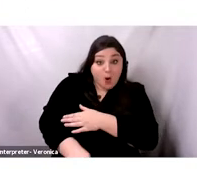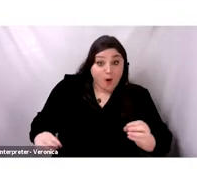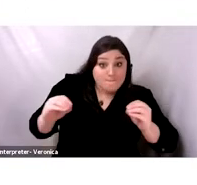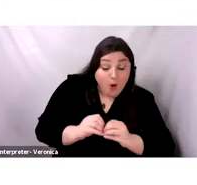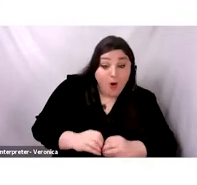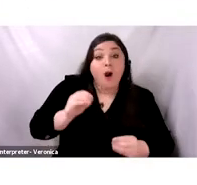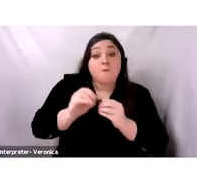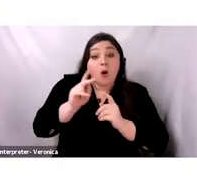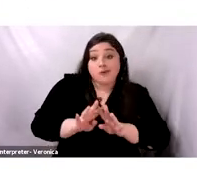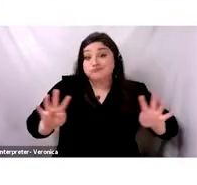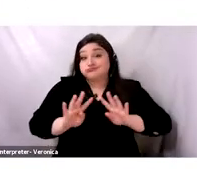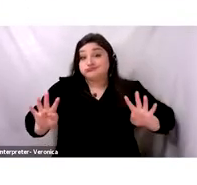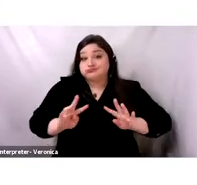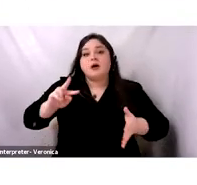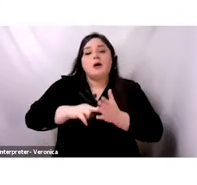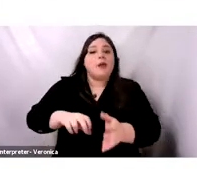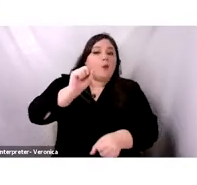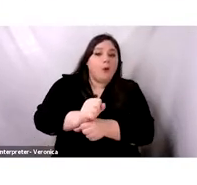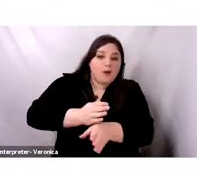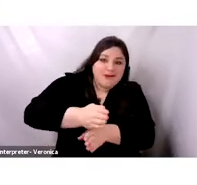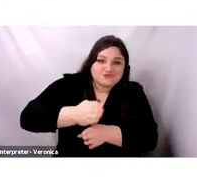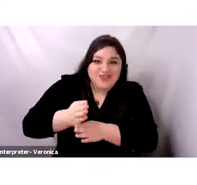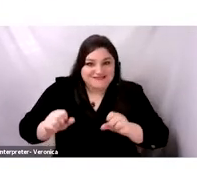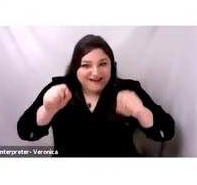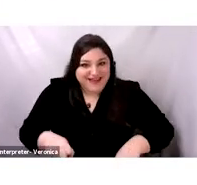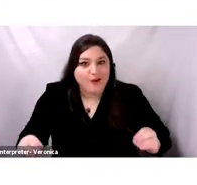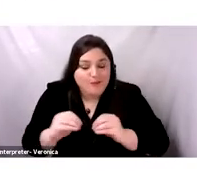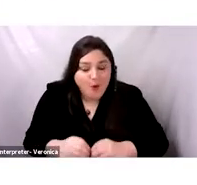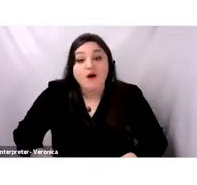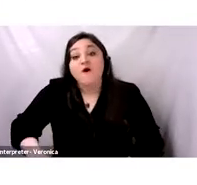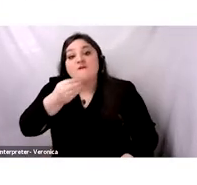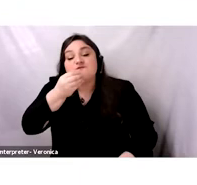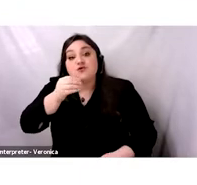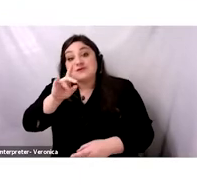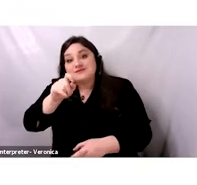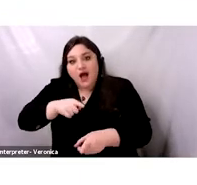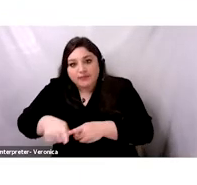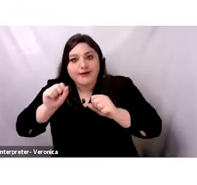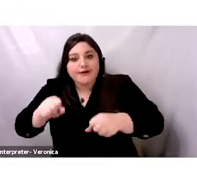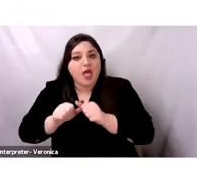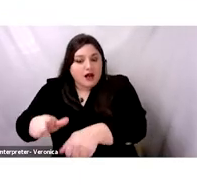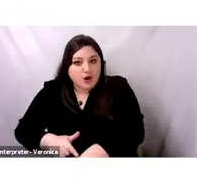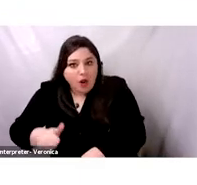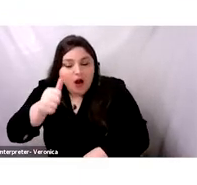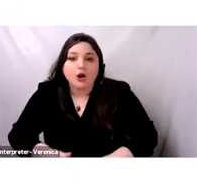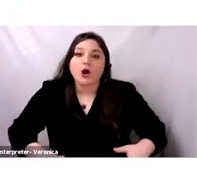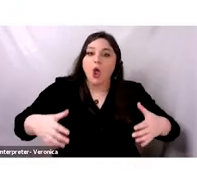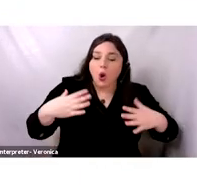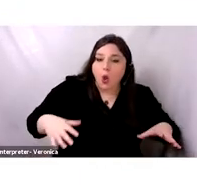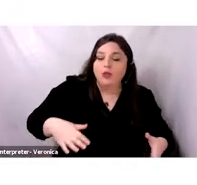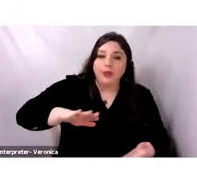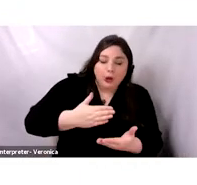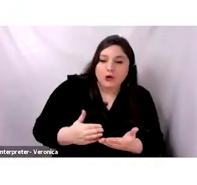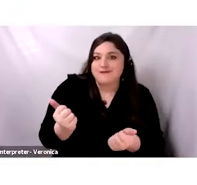linked industries, cooking and diet, clothing, and other spheres of life. What was it?